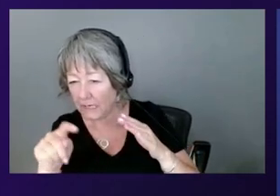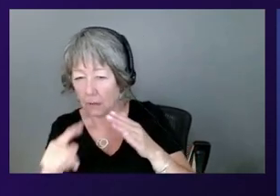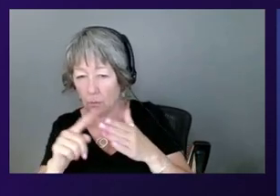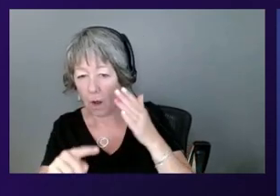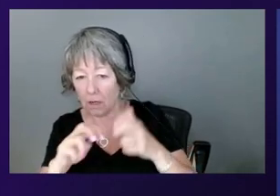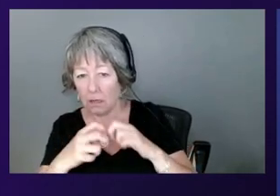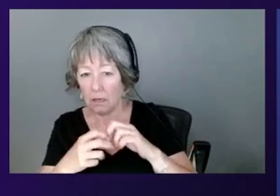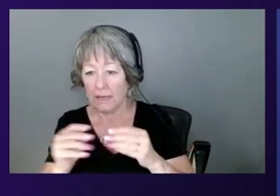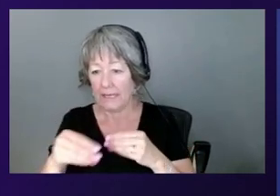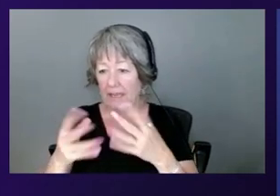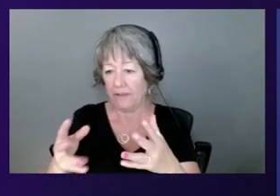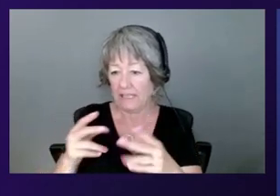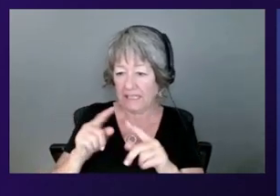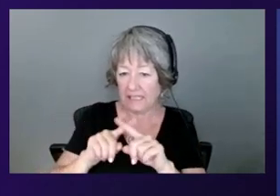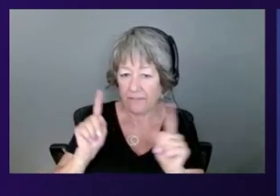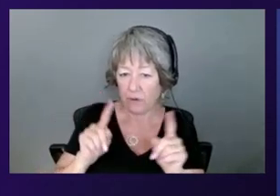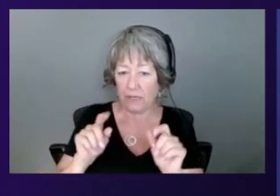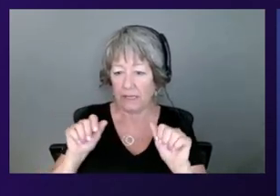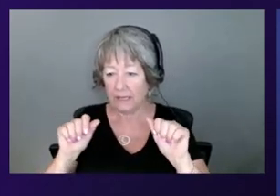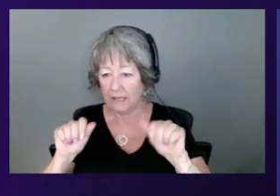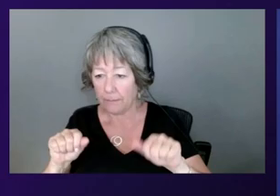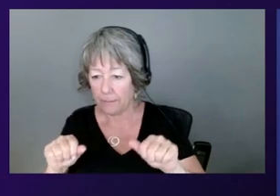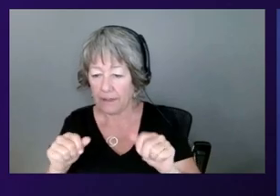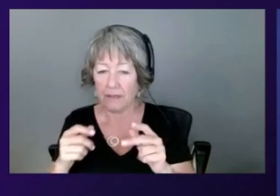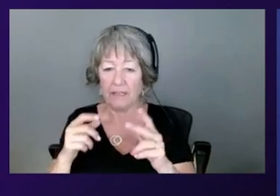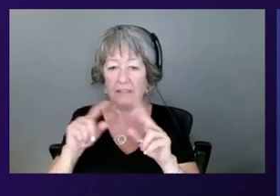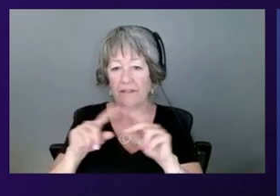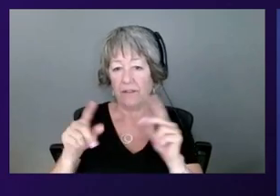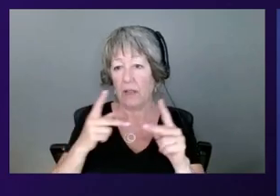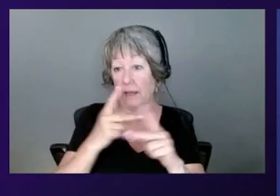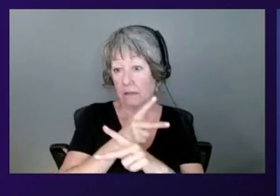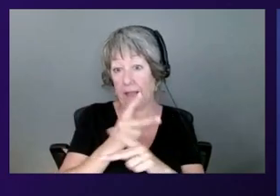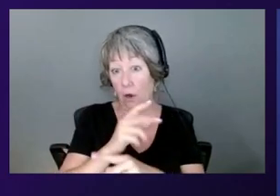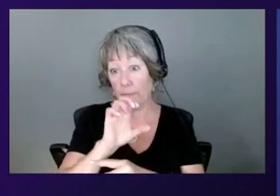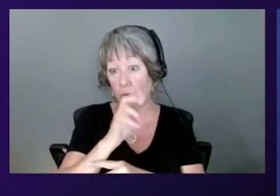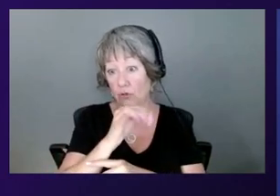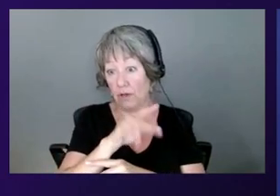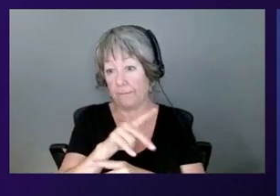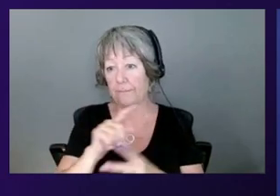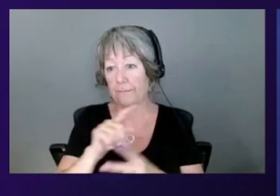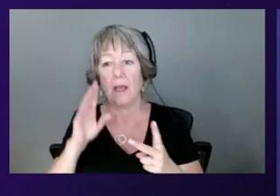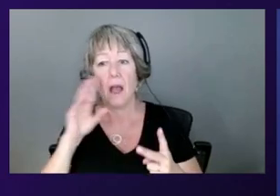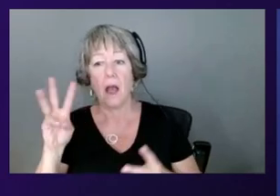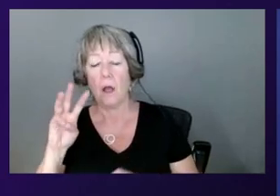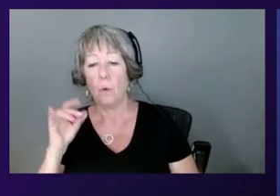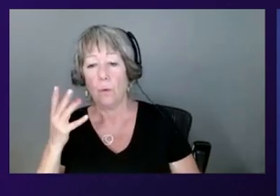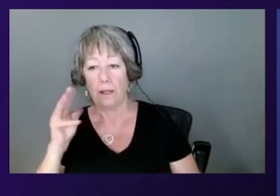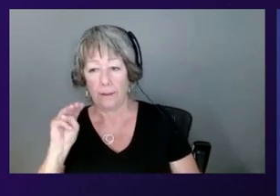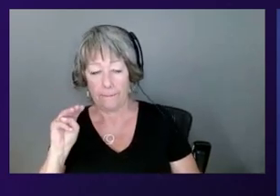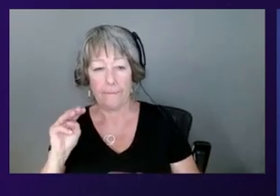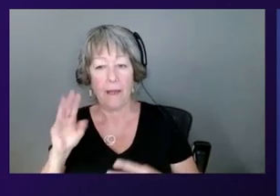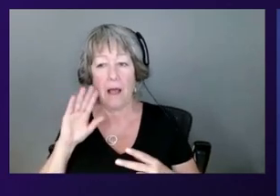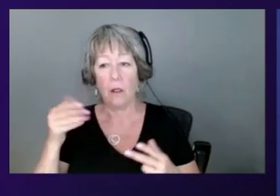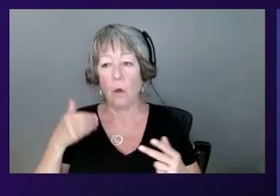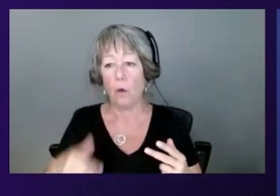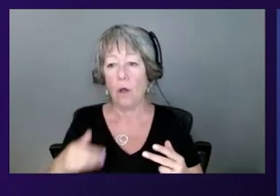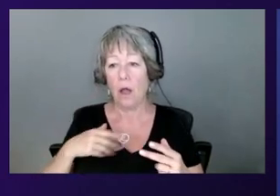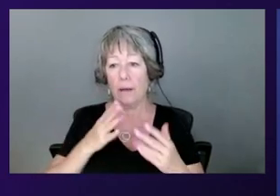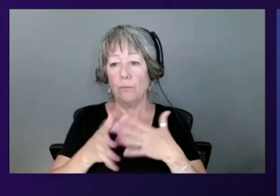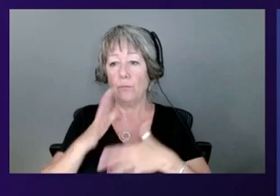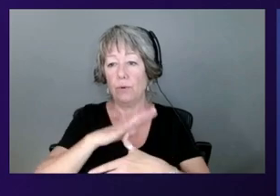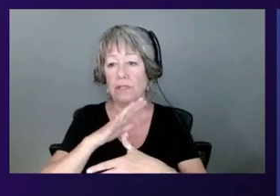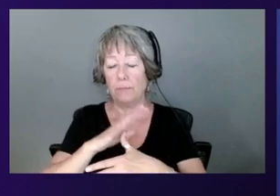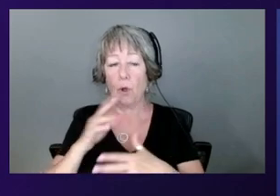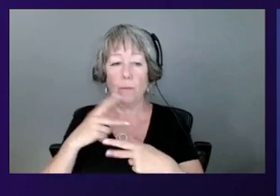differentiated and unique capabilities like confidential computing. William. Hi, everyone, my name is William Yap. I'm a principal product manager at EC2.